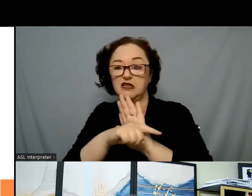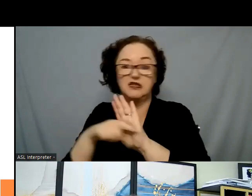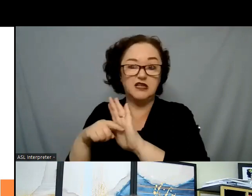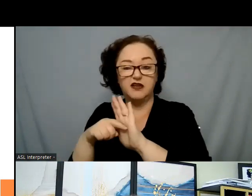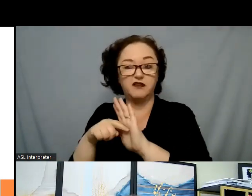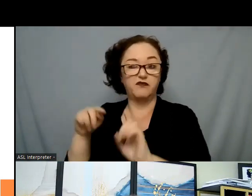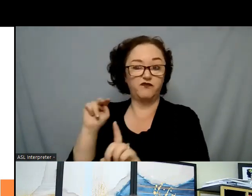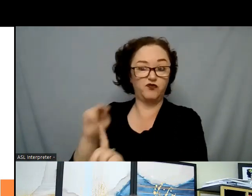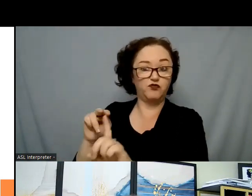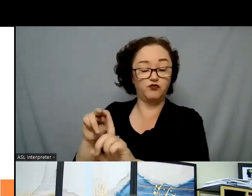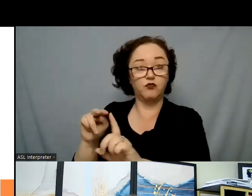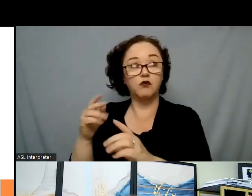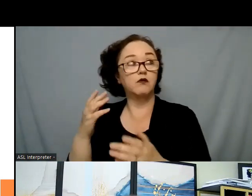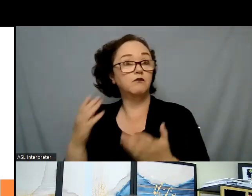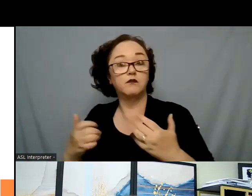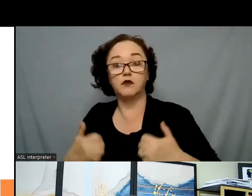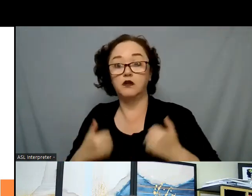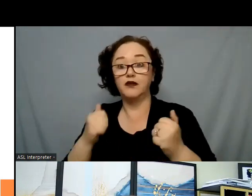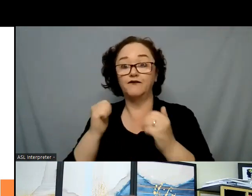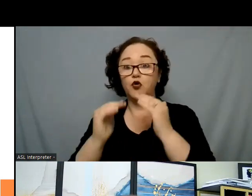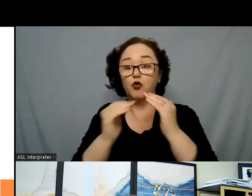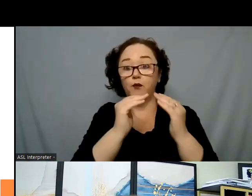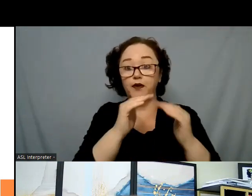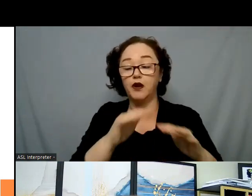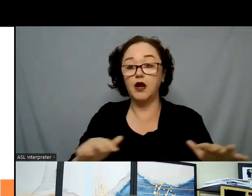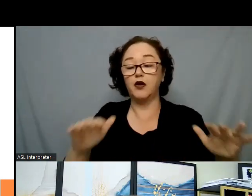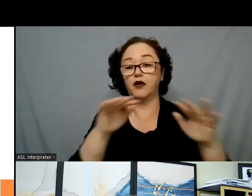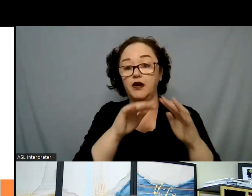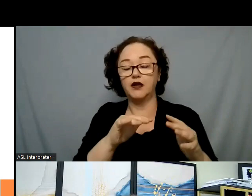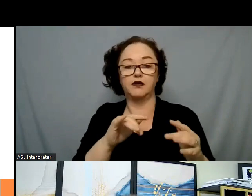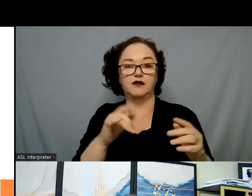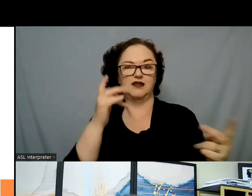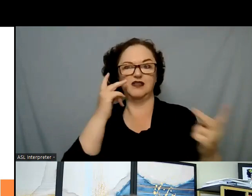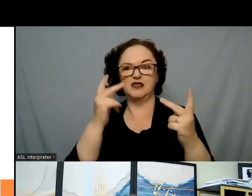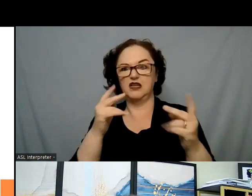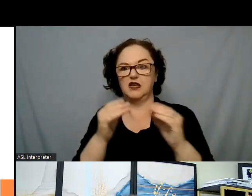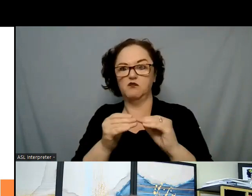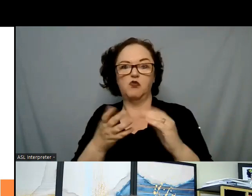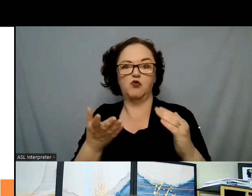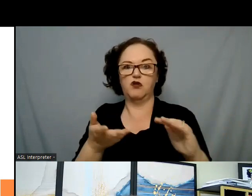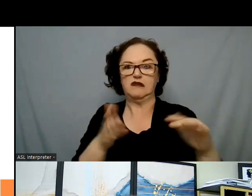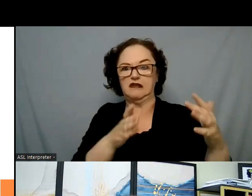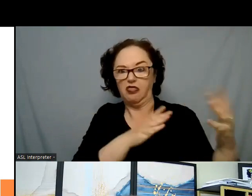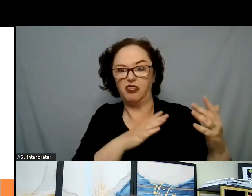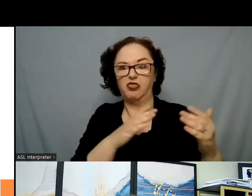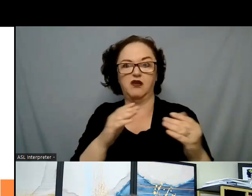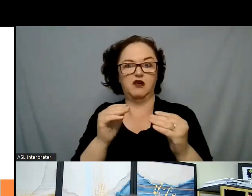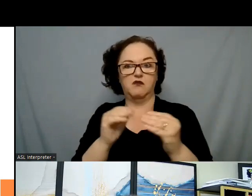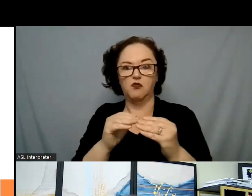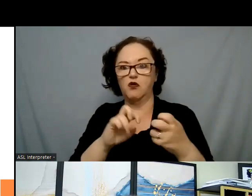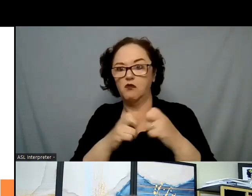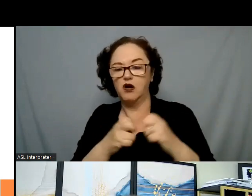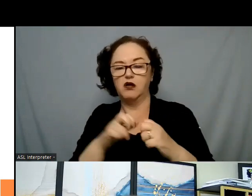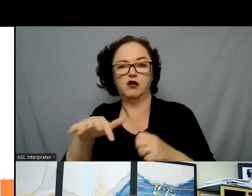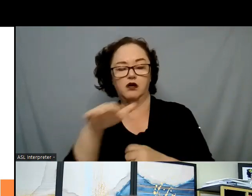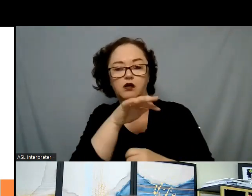where death is around them more often than, say, maybe in some of our rural or suburban neighborhoods. And